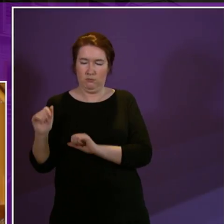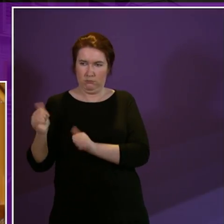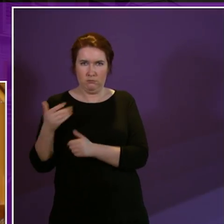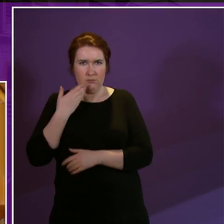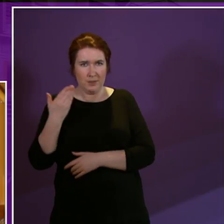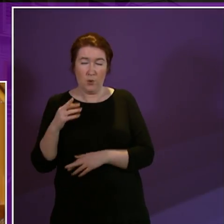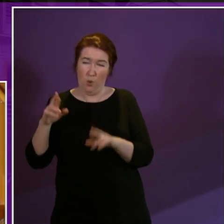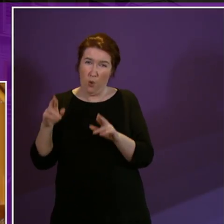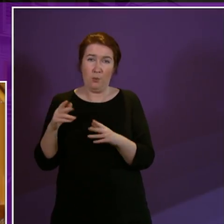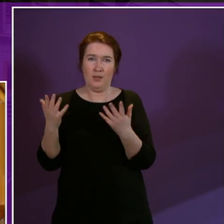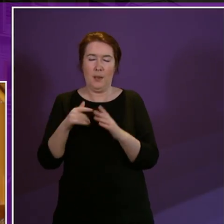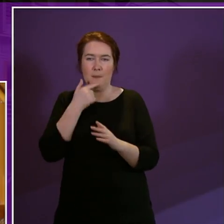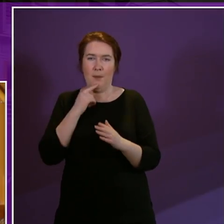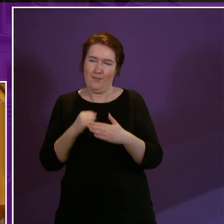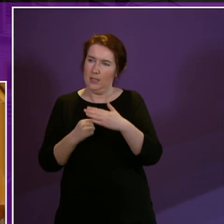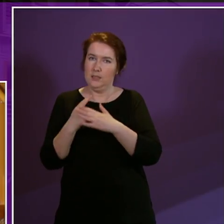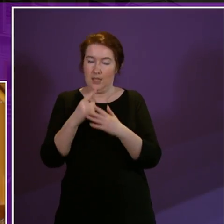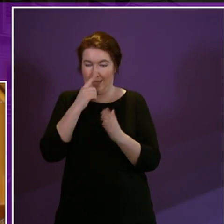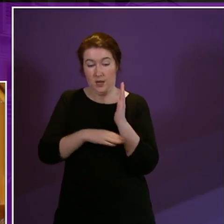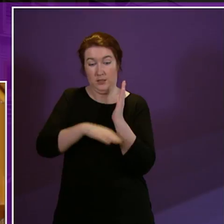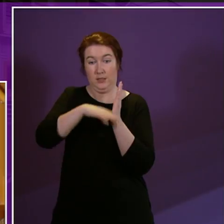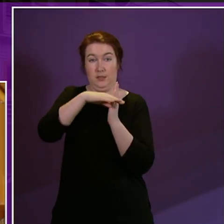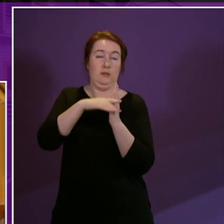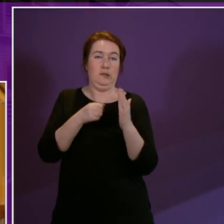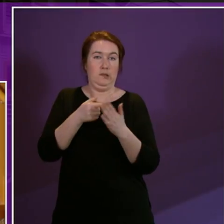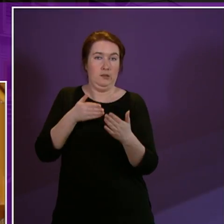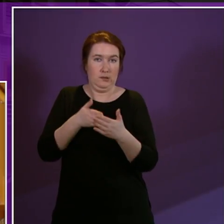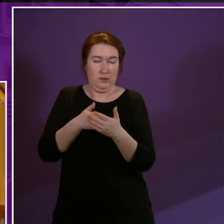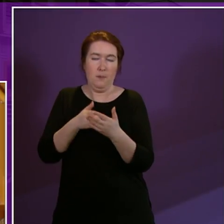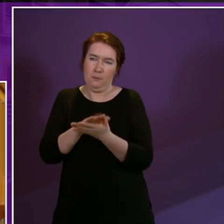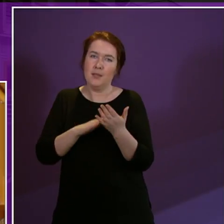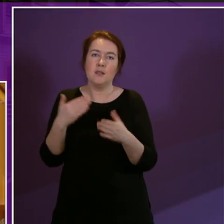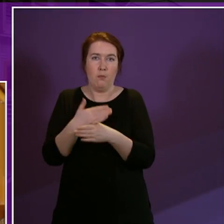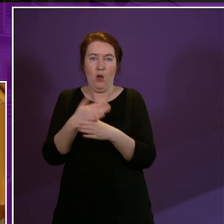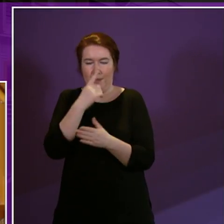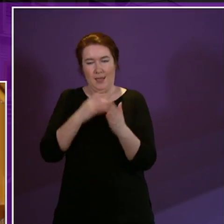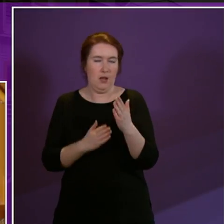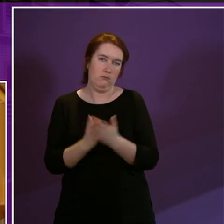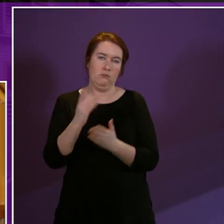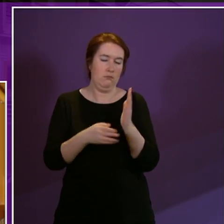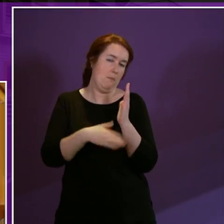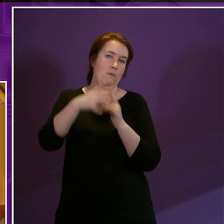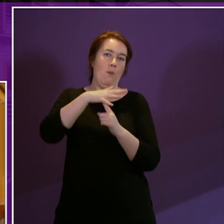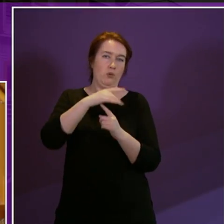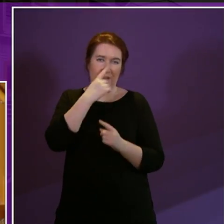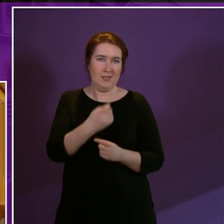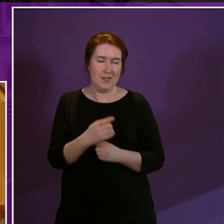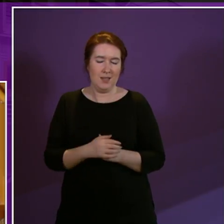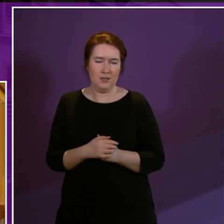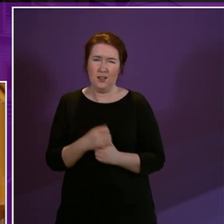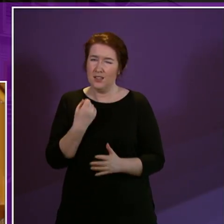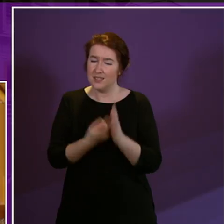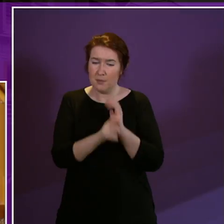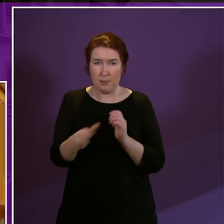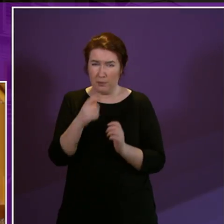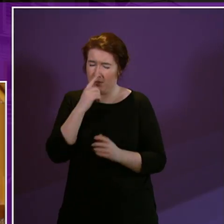work to smash any glass ceiling faced by disabled people access employment in Scotland today disabled people have so